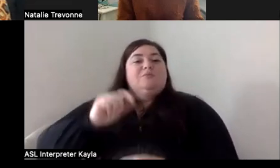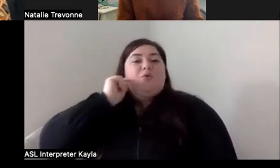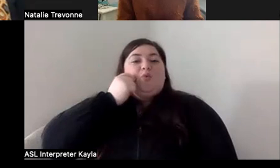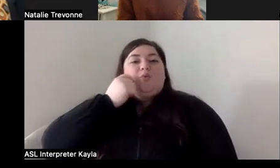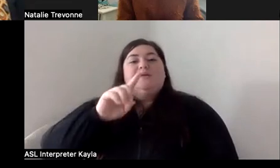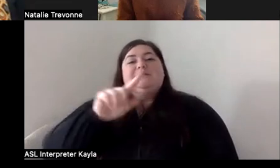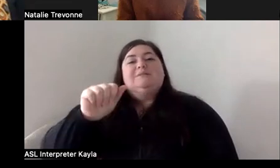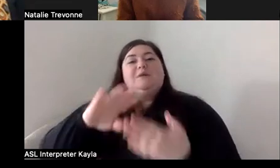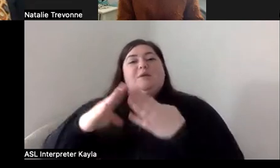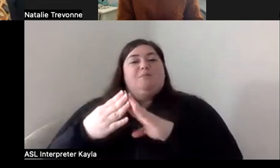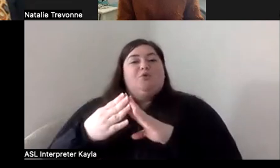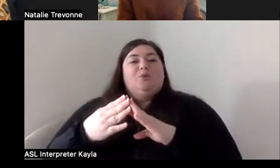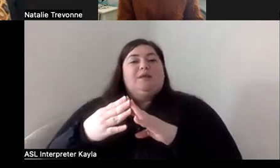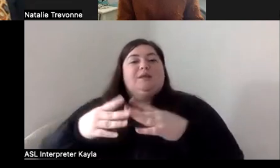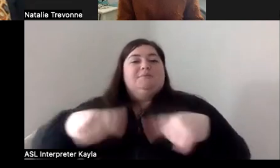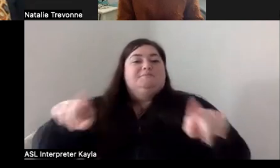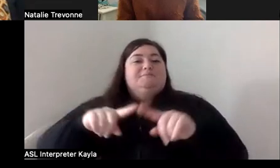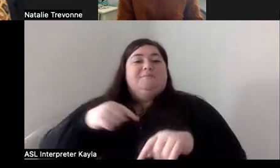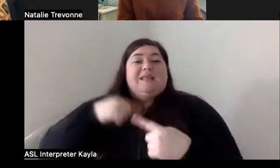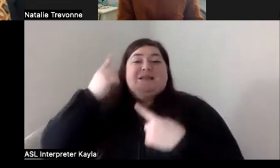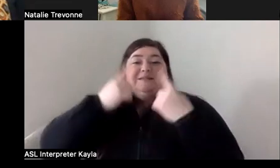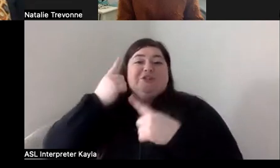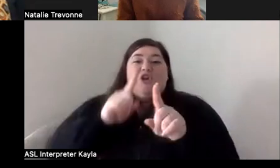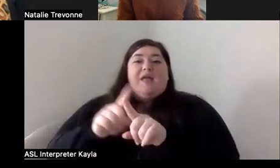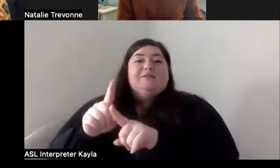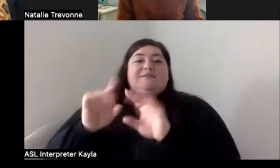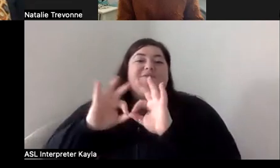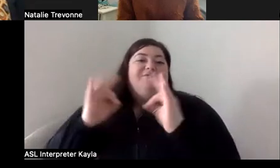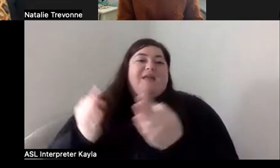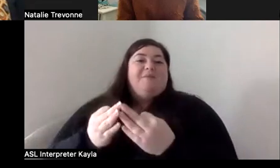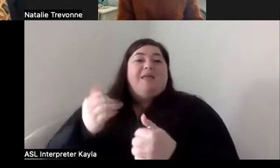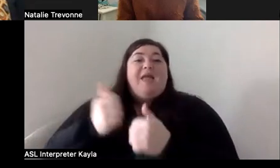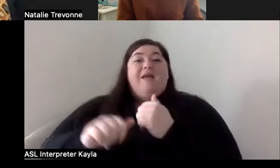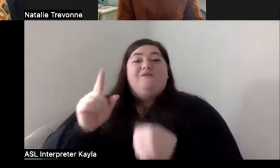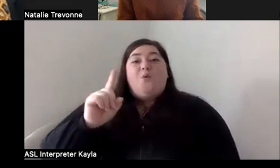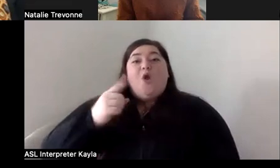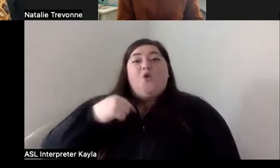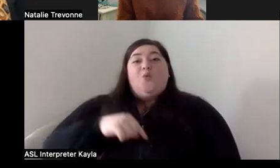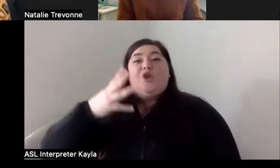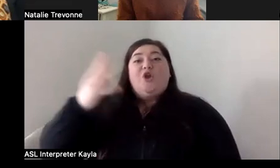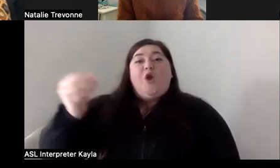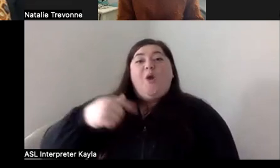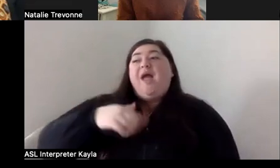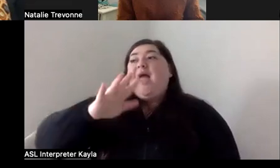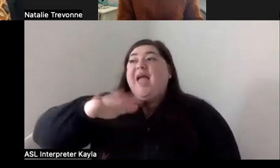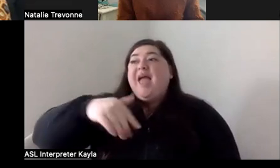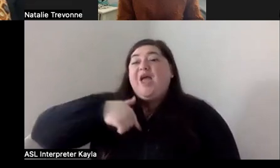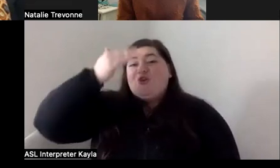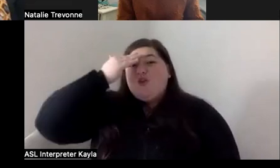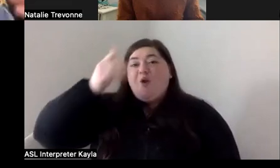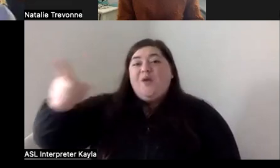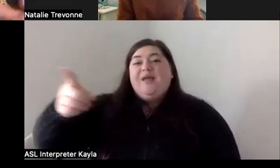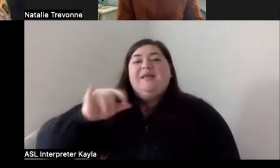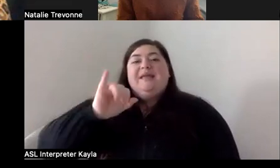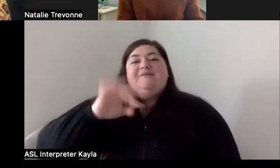community that I think, really, I consider like family, you know, anywhere we go. I'm like, hey, I know this person, I know this, I go to a